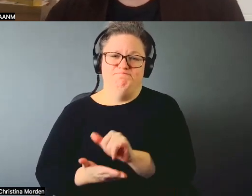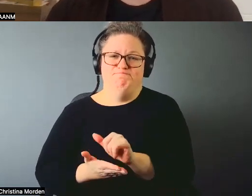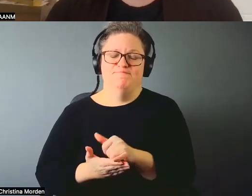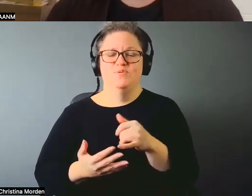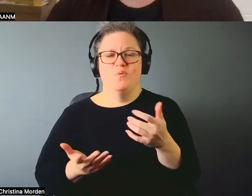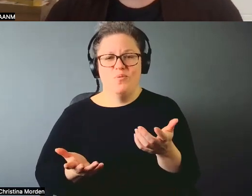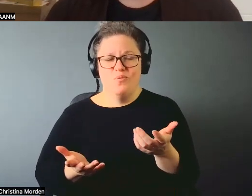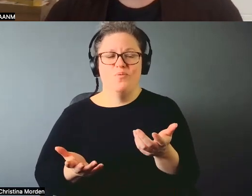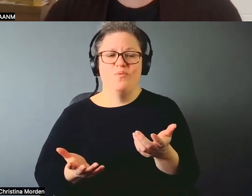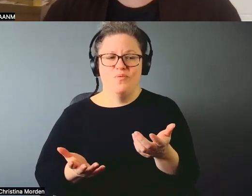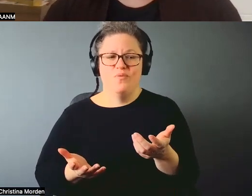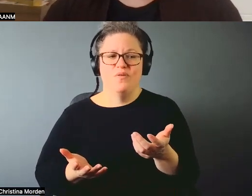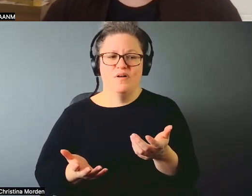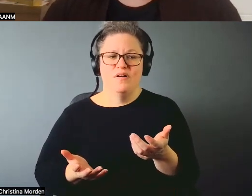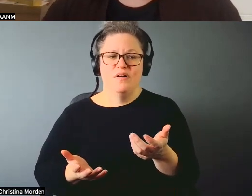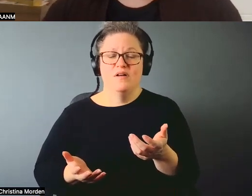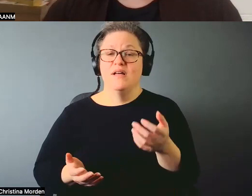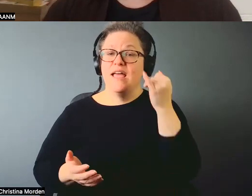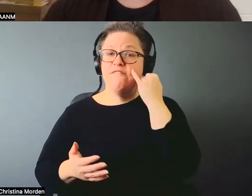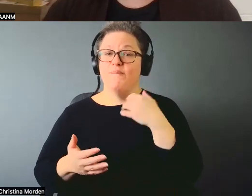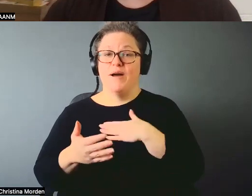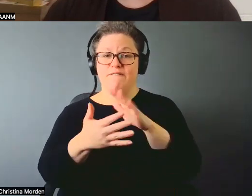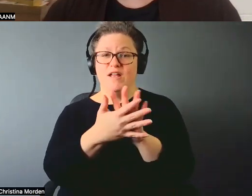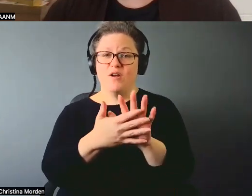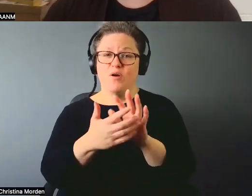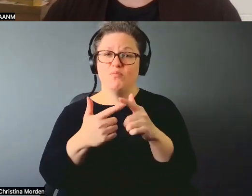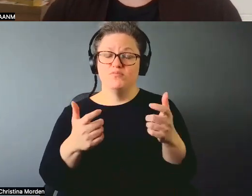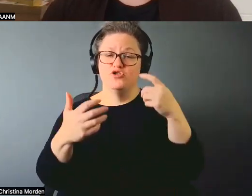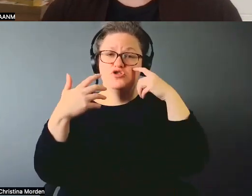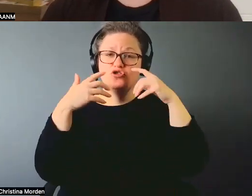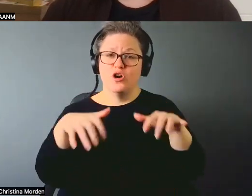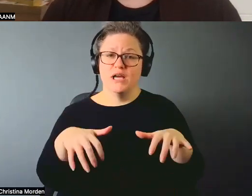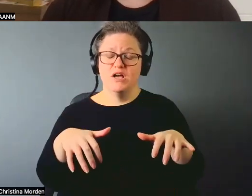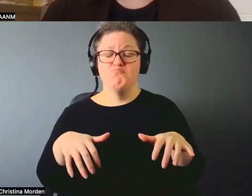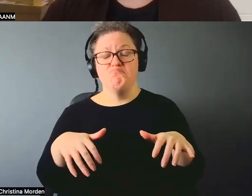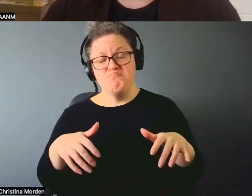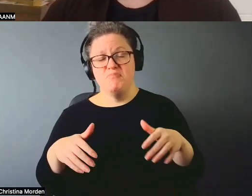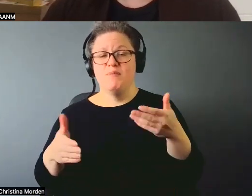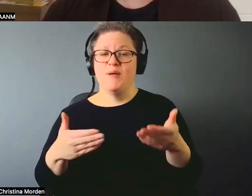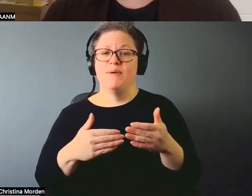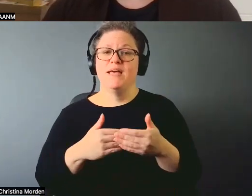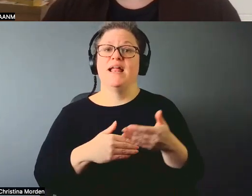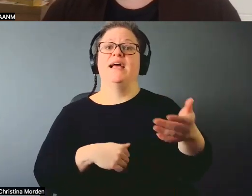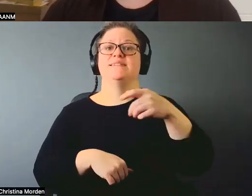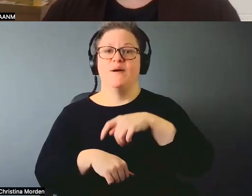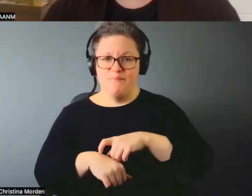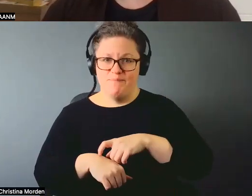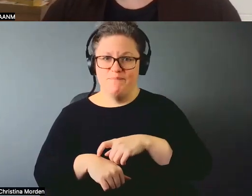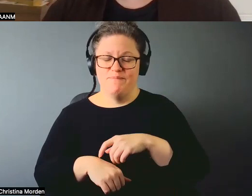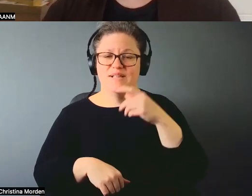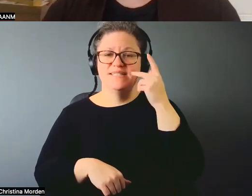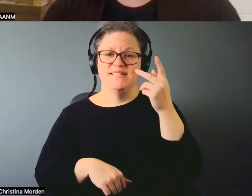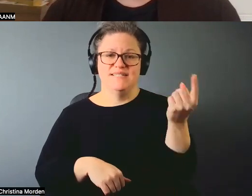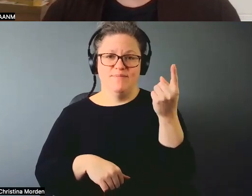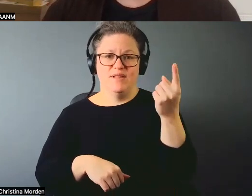that if it is shocking to people, well, maybe it'll be less next time they visit. Or see something like that,